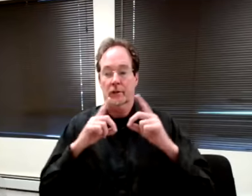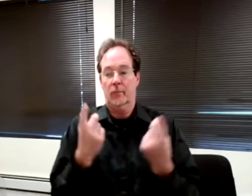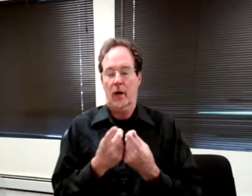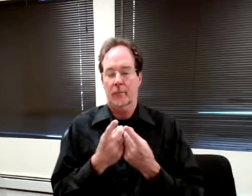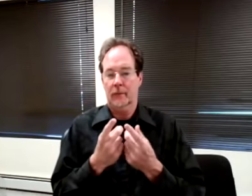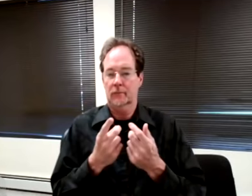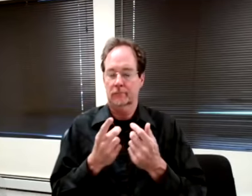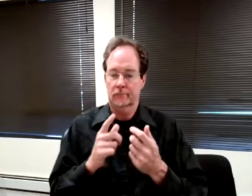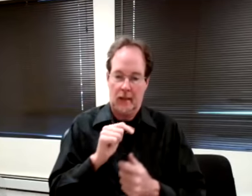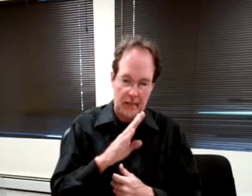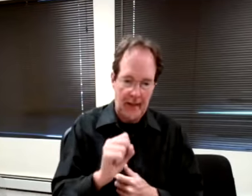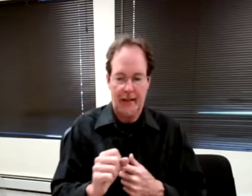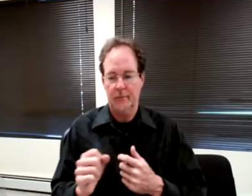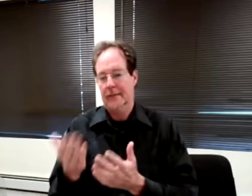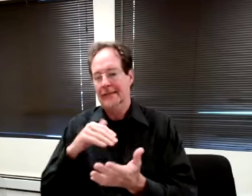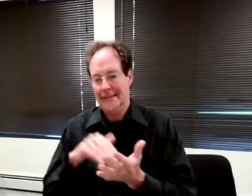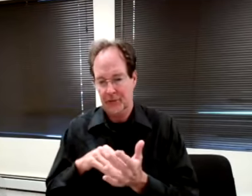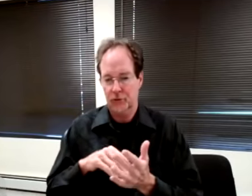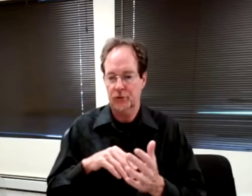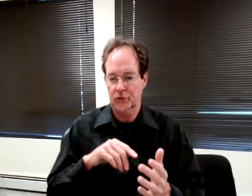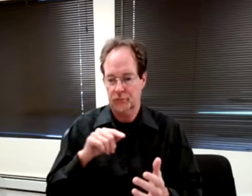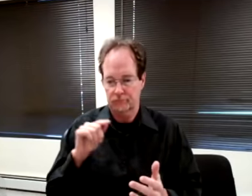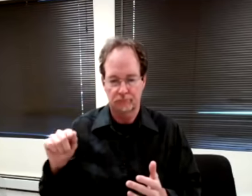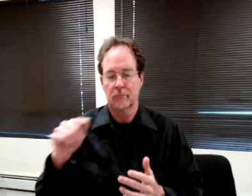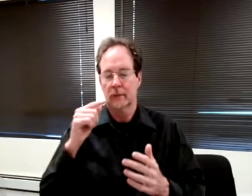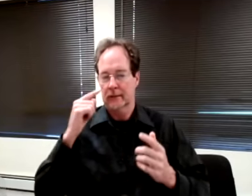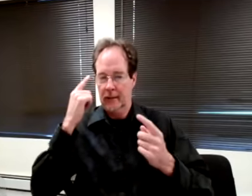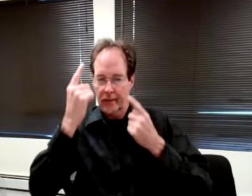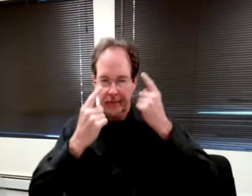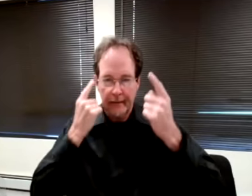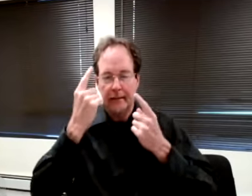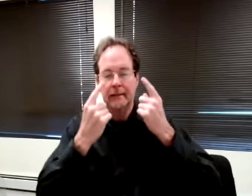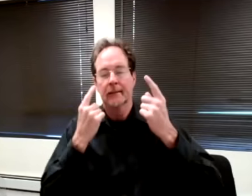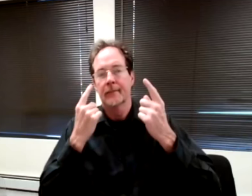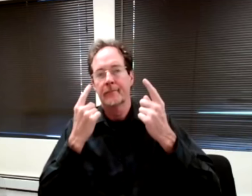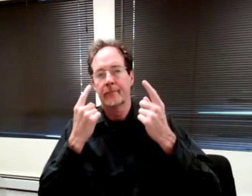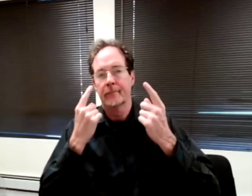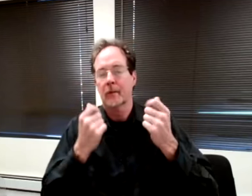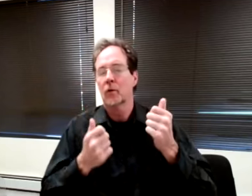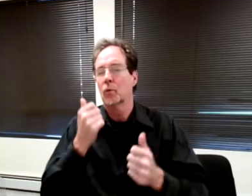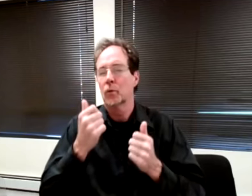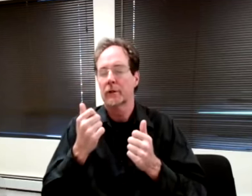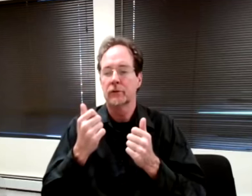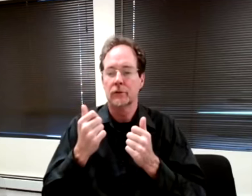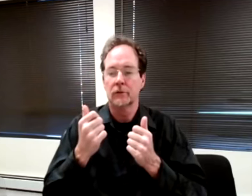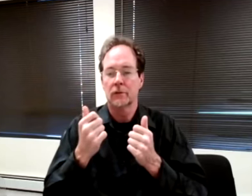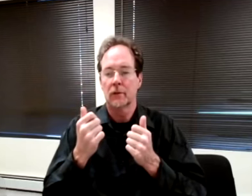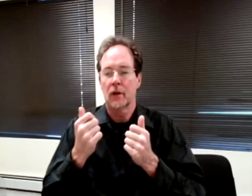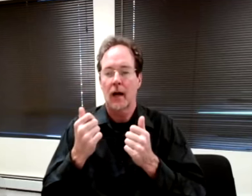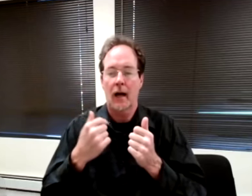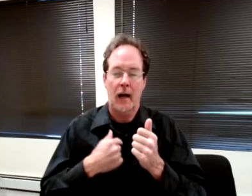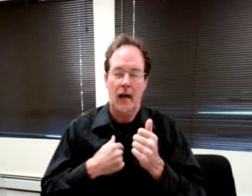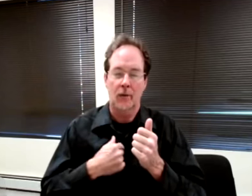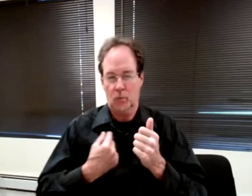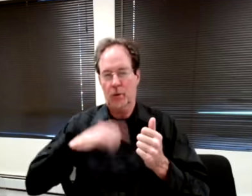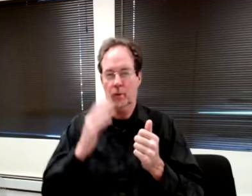centers to think about the ones that they're considering using if